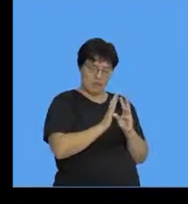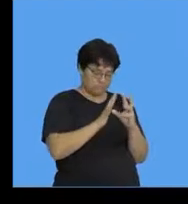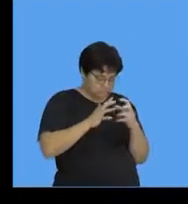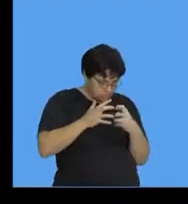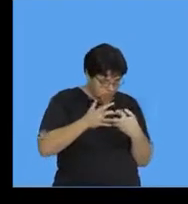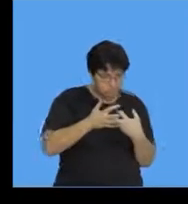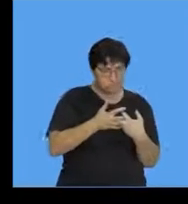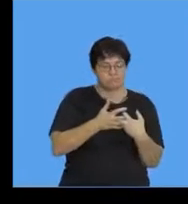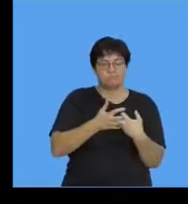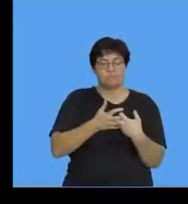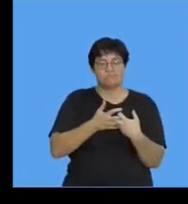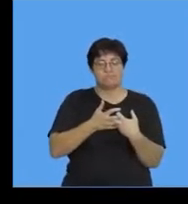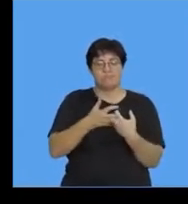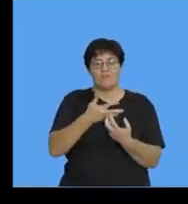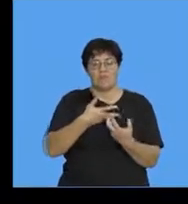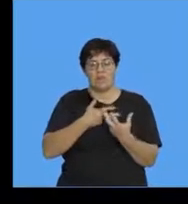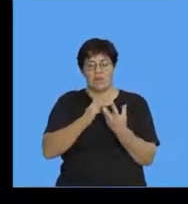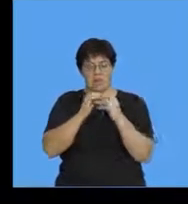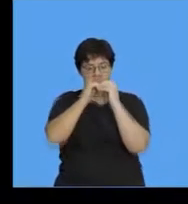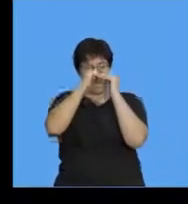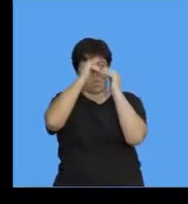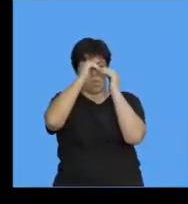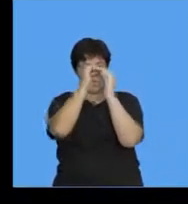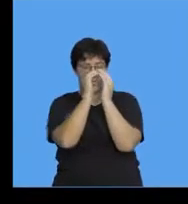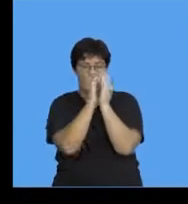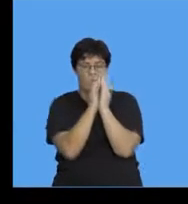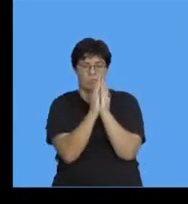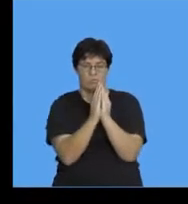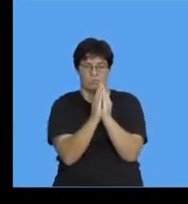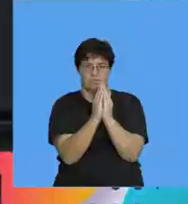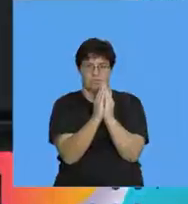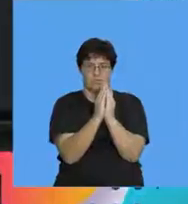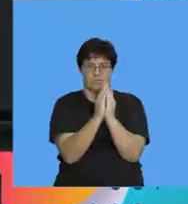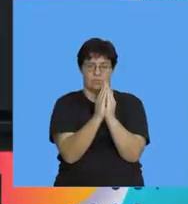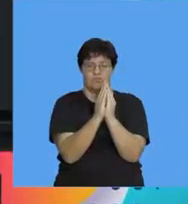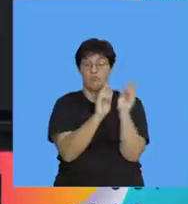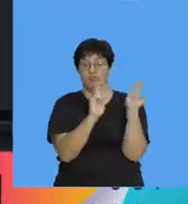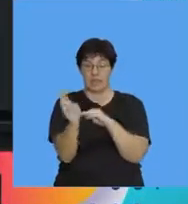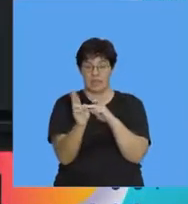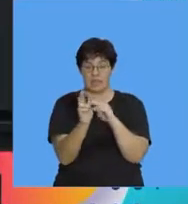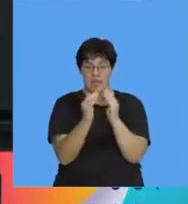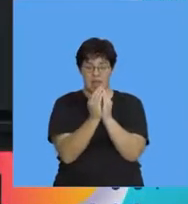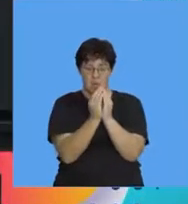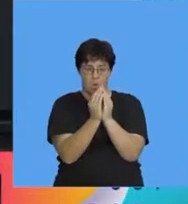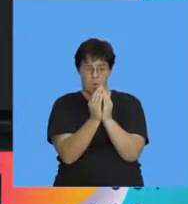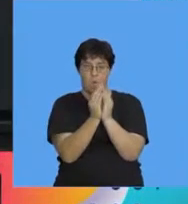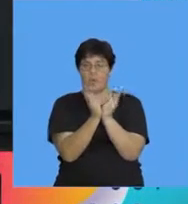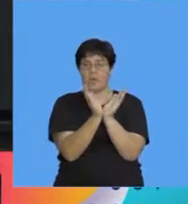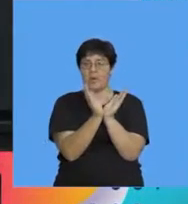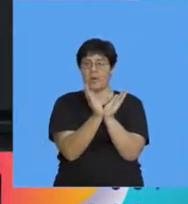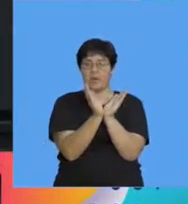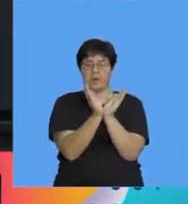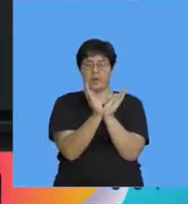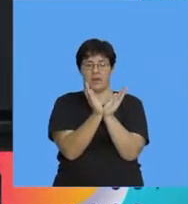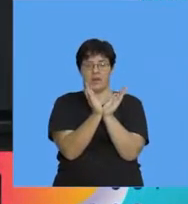joins with the female and the cone closes and then when it's ready it opens up look